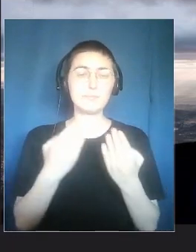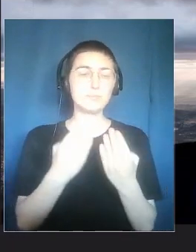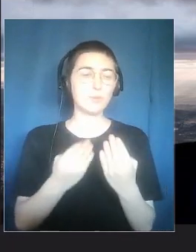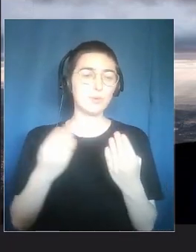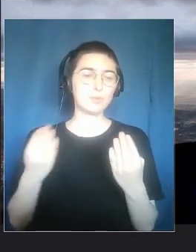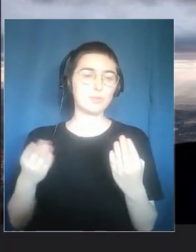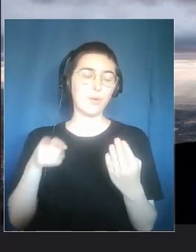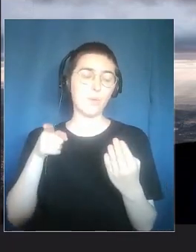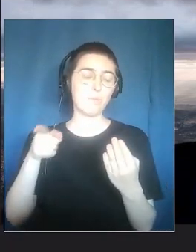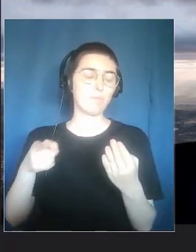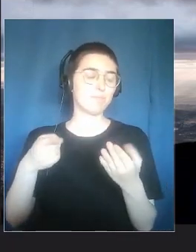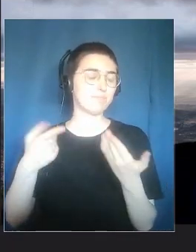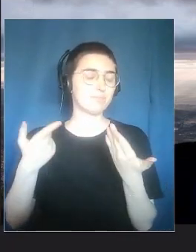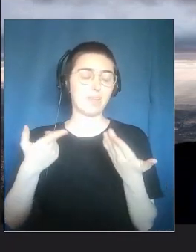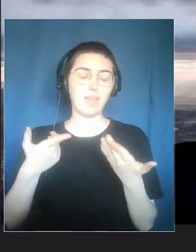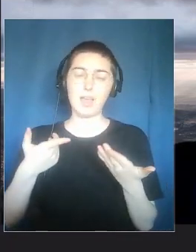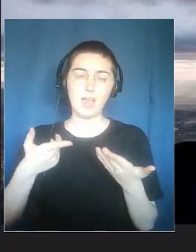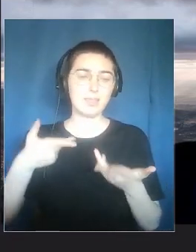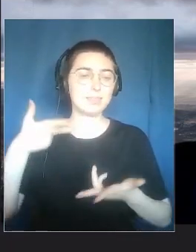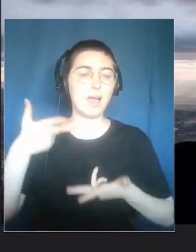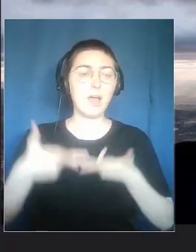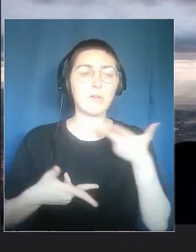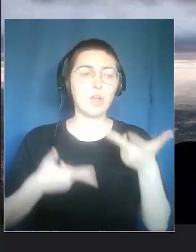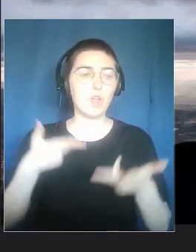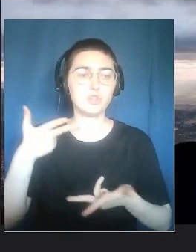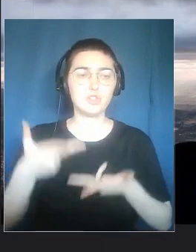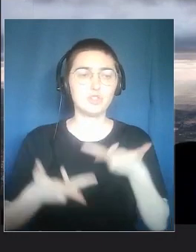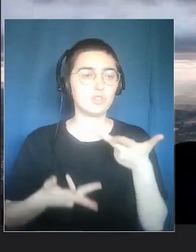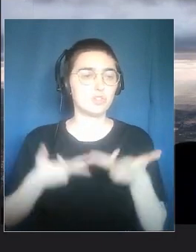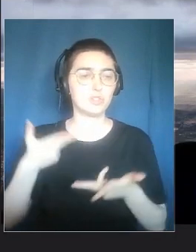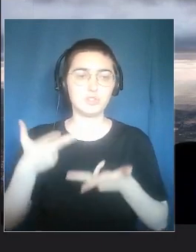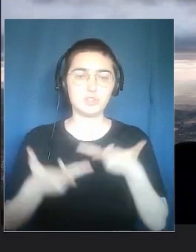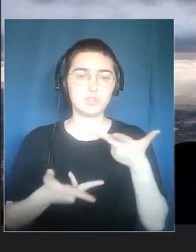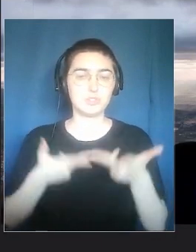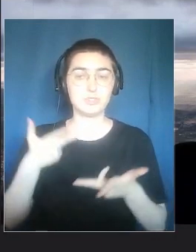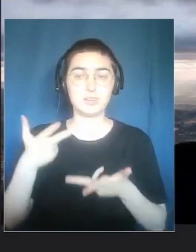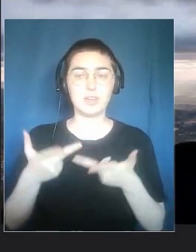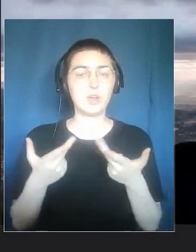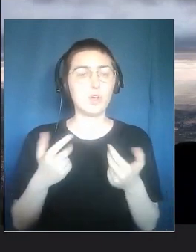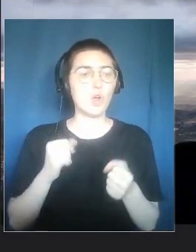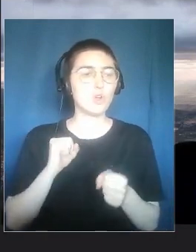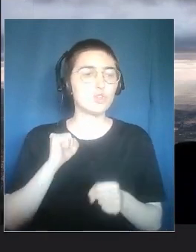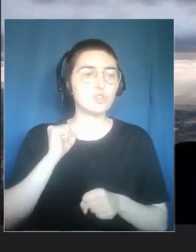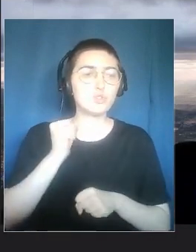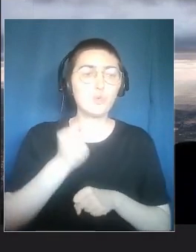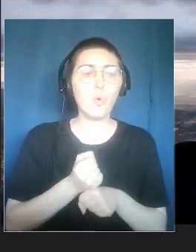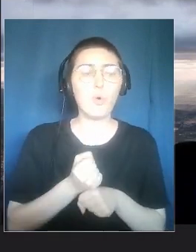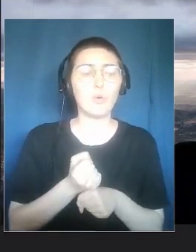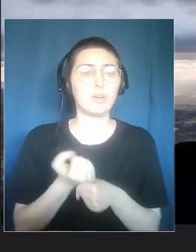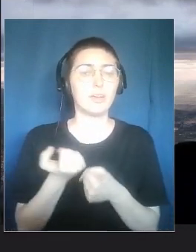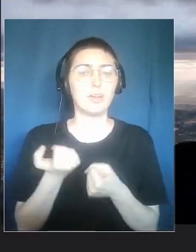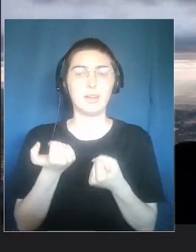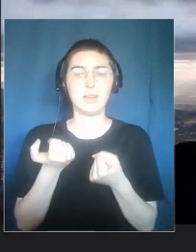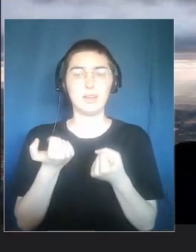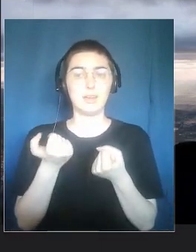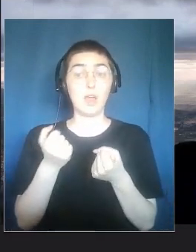were born. But it's also narrator. So museums tell stories. If you don't have stories,